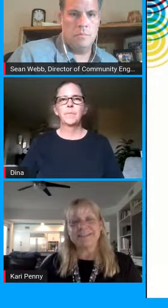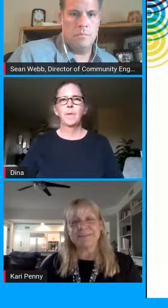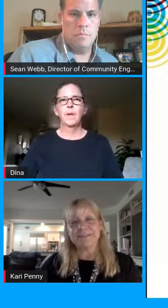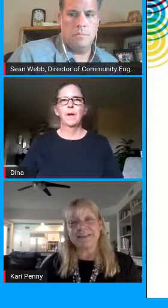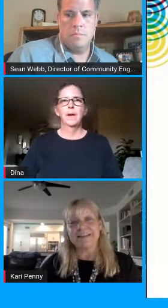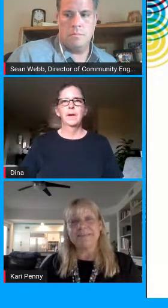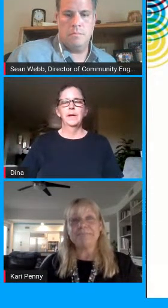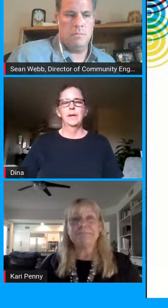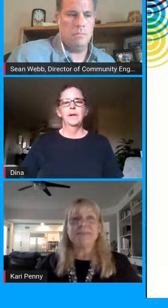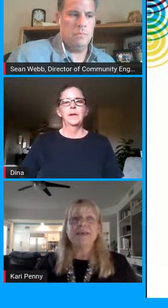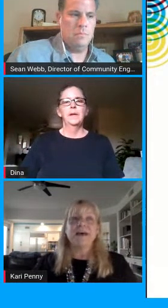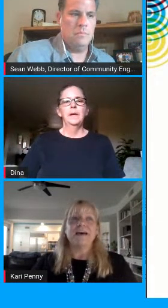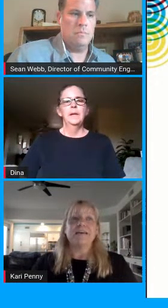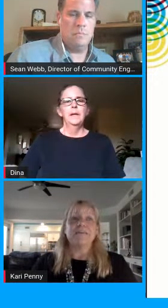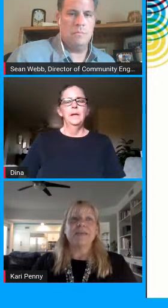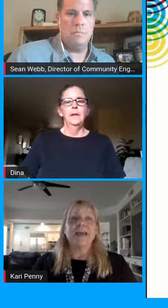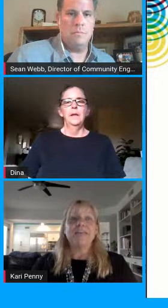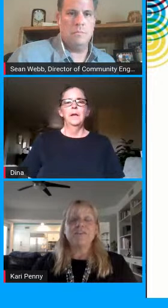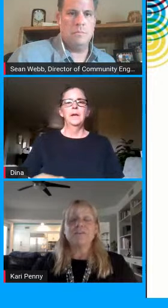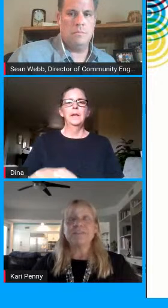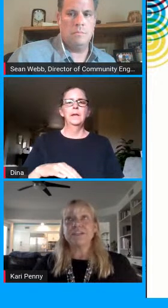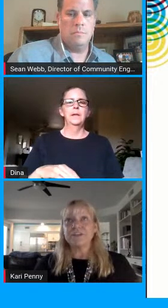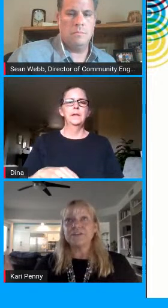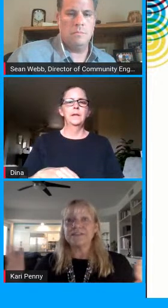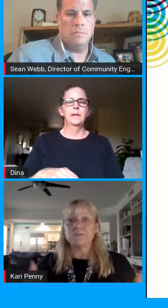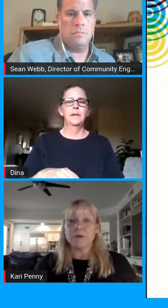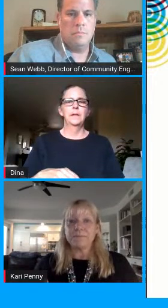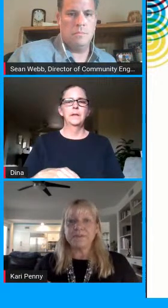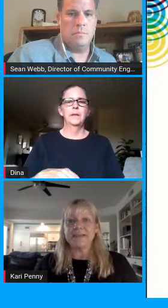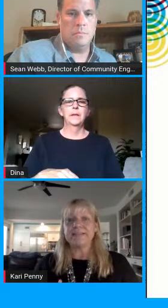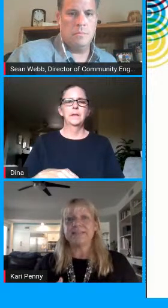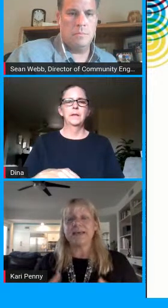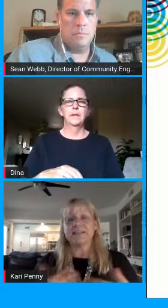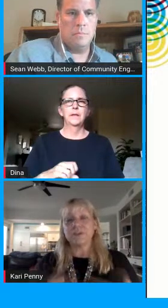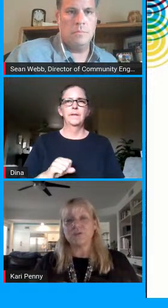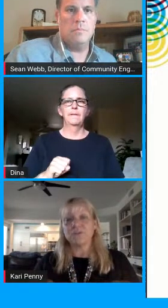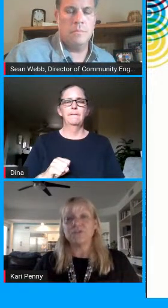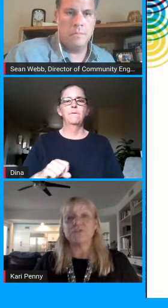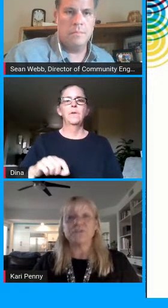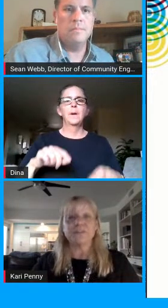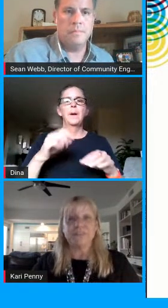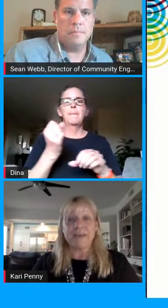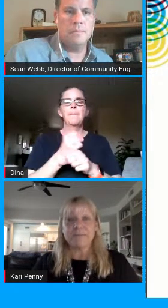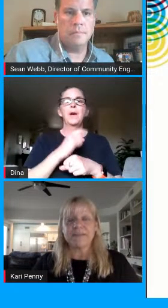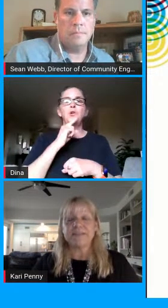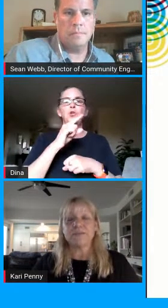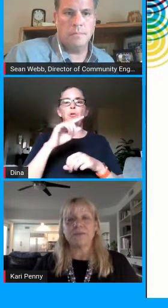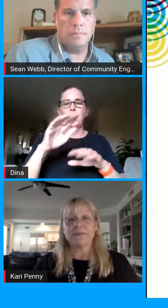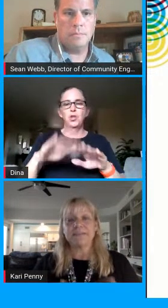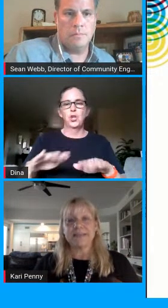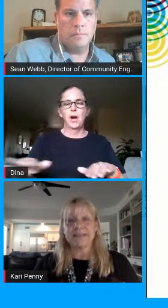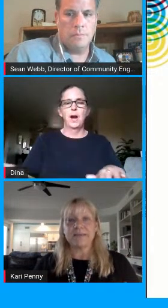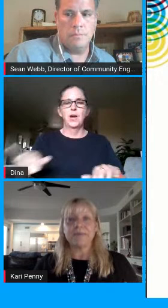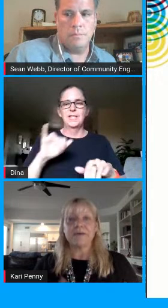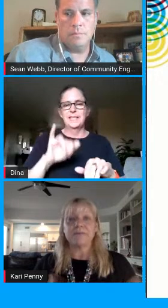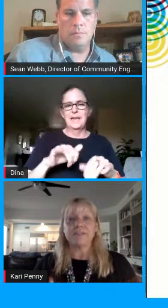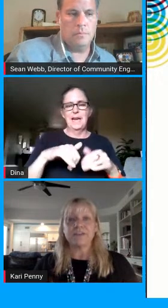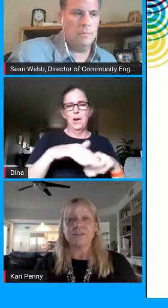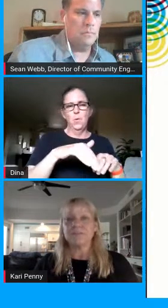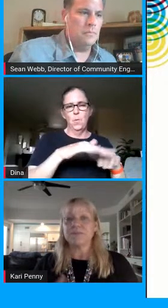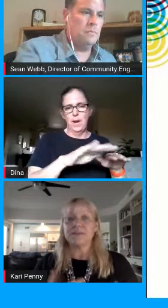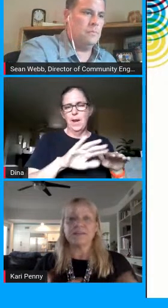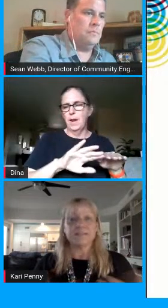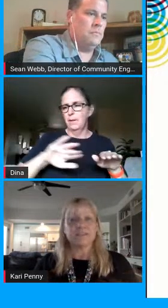sibling sitting beside them um and having their materials in one place as a go-to for a family so maybe setting up